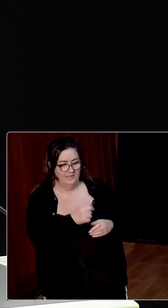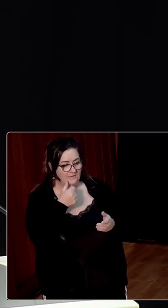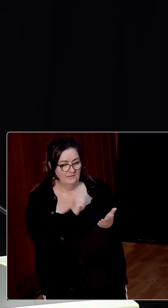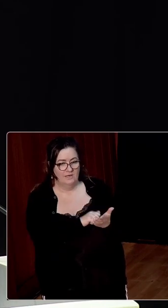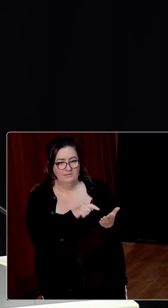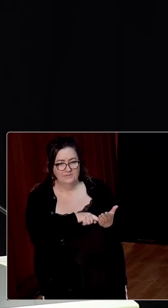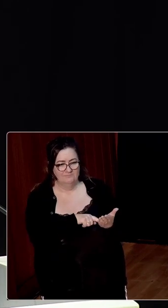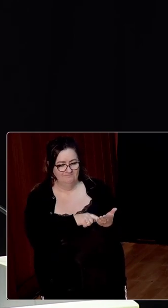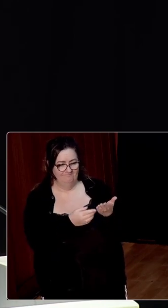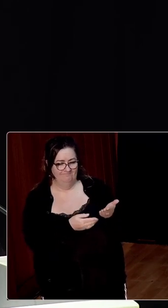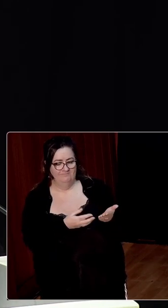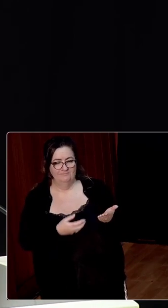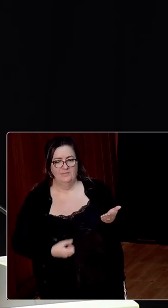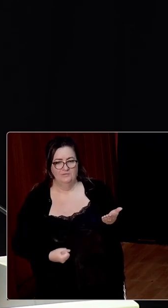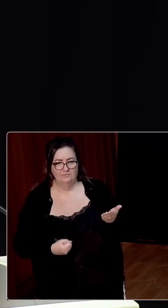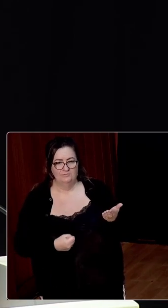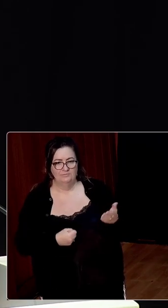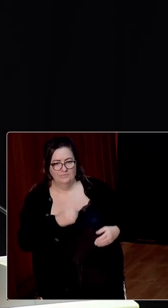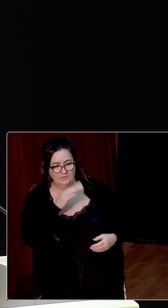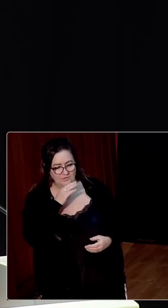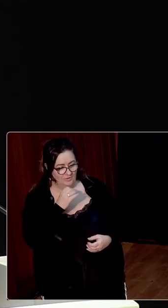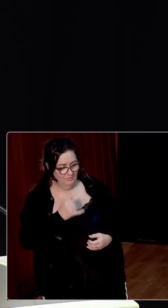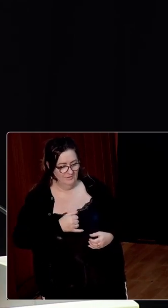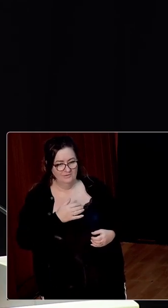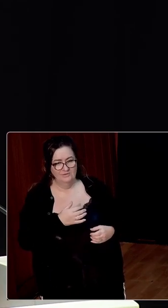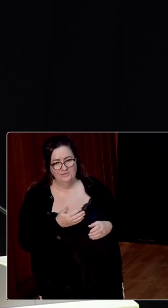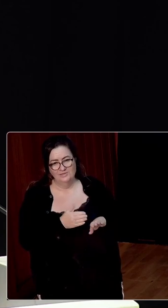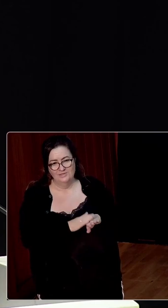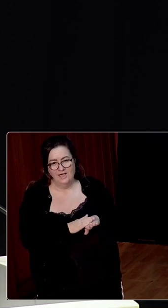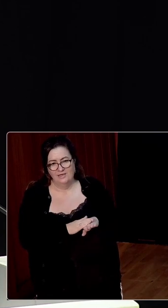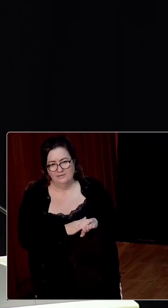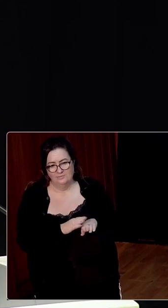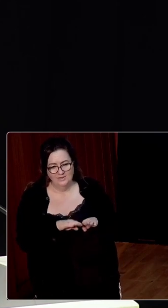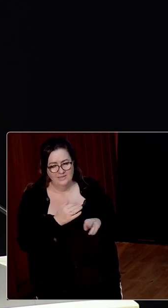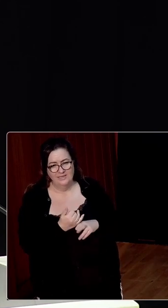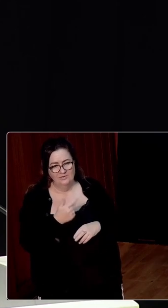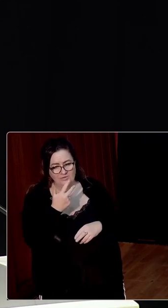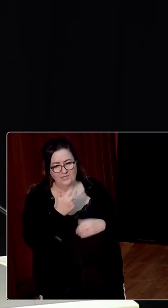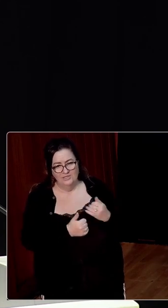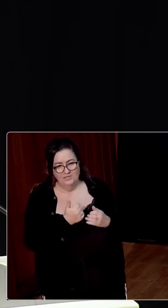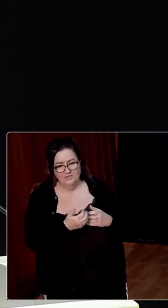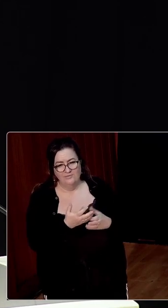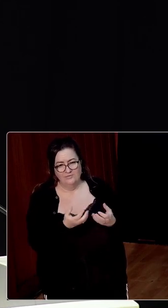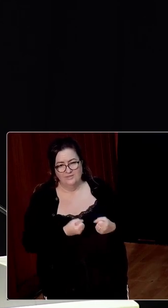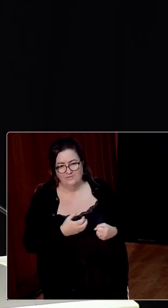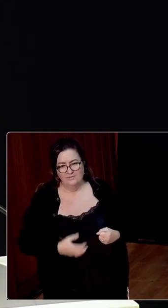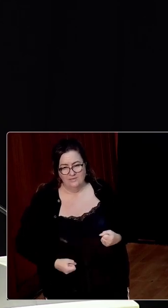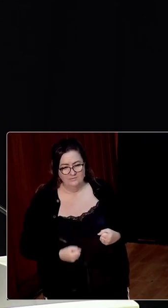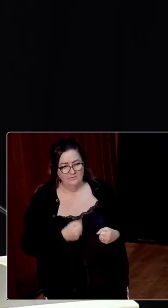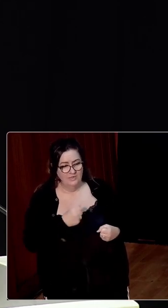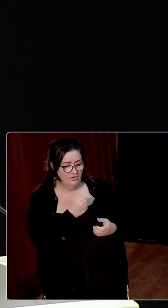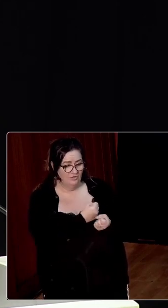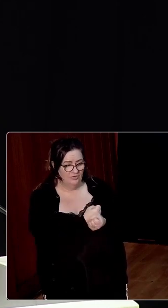document, Catherine B enjoyed it for less than three years before she herself died in 1956. When her son wrote to inform the army of her